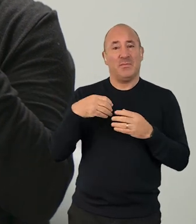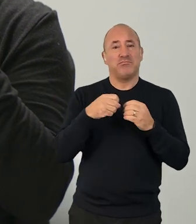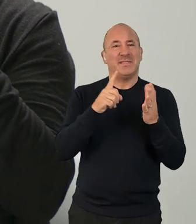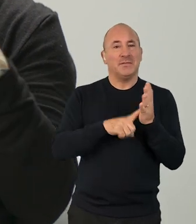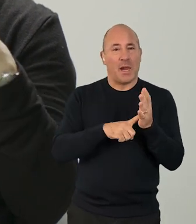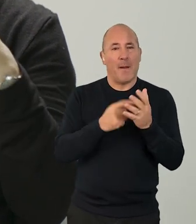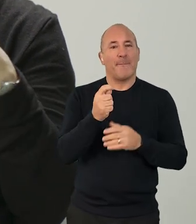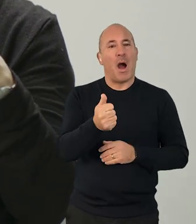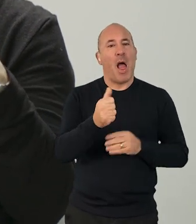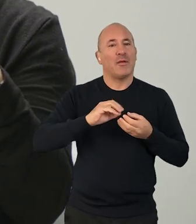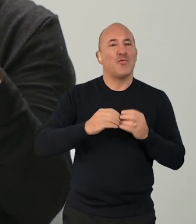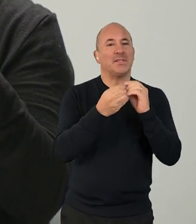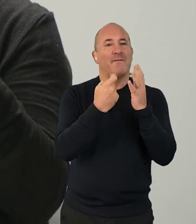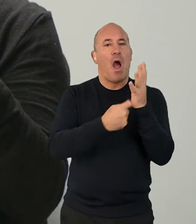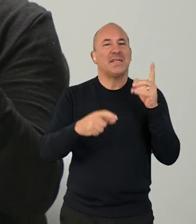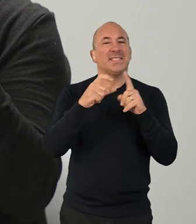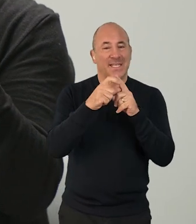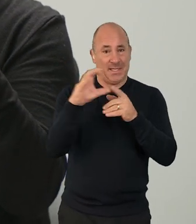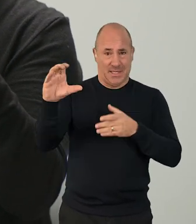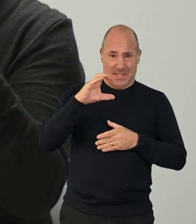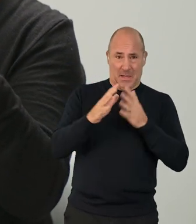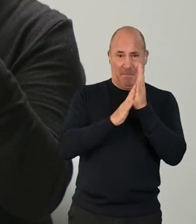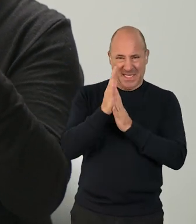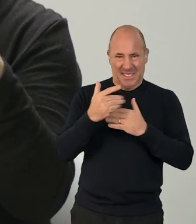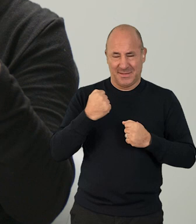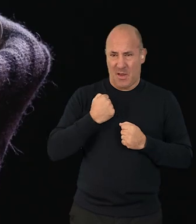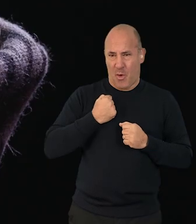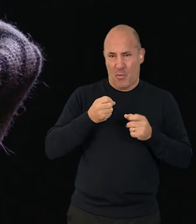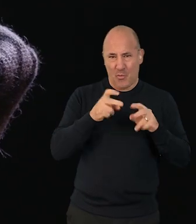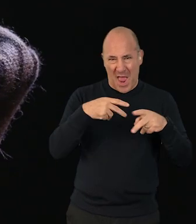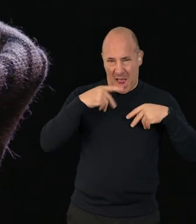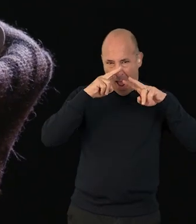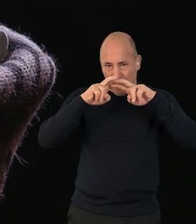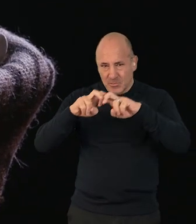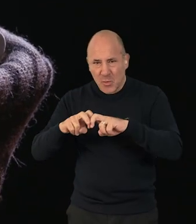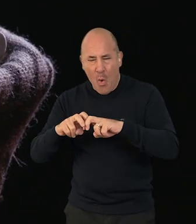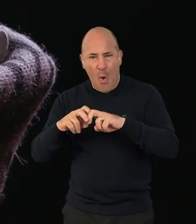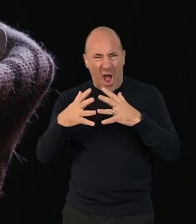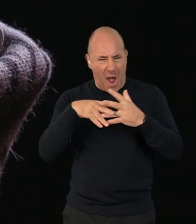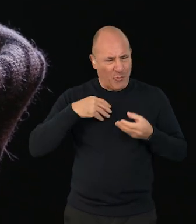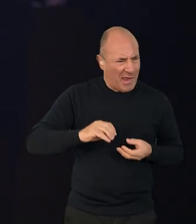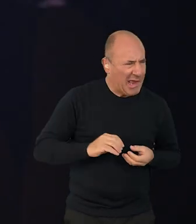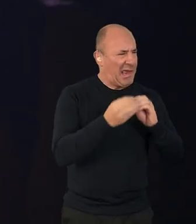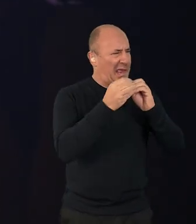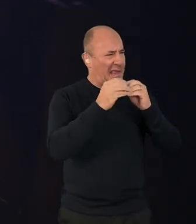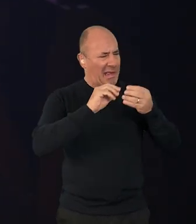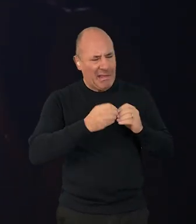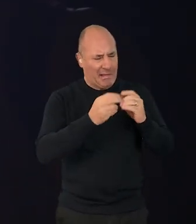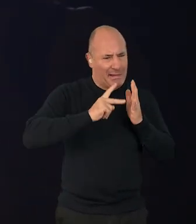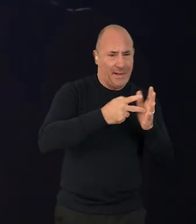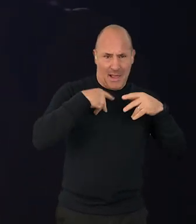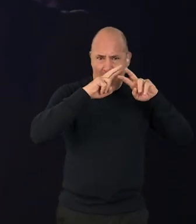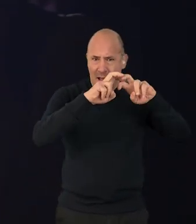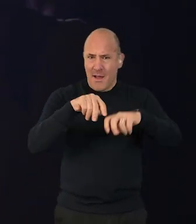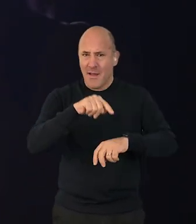Bristol and Bath Creative R&D has meant that we can really explore our own discipline and our own way that we make